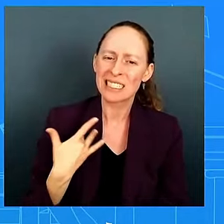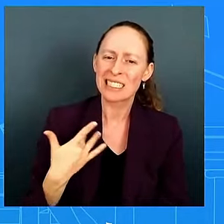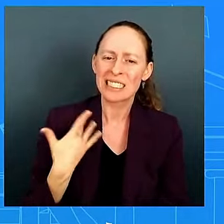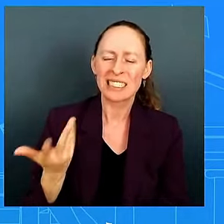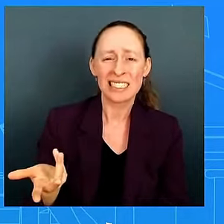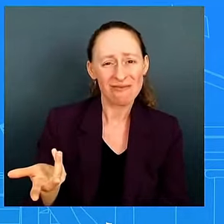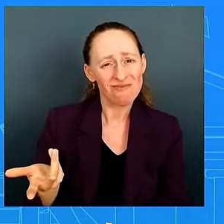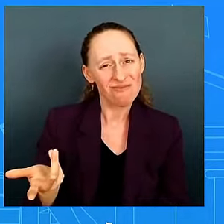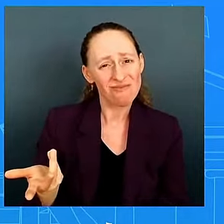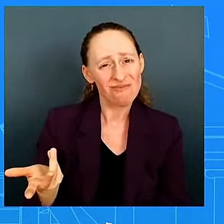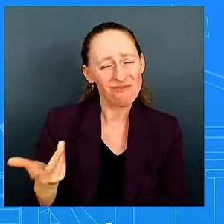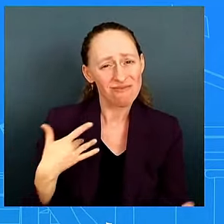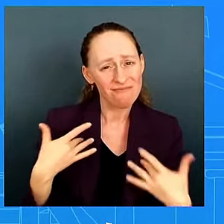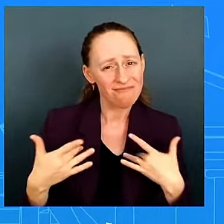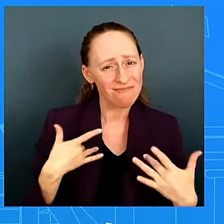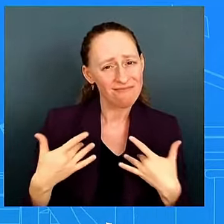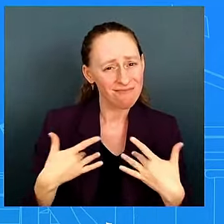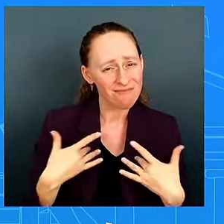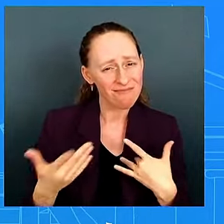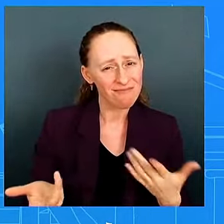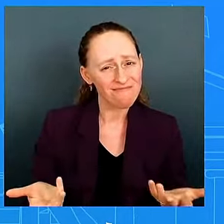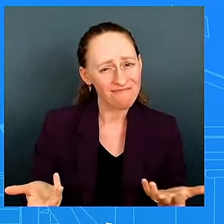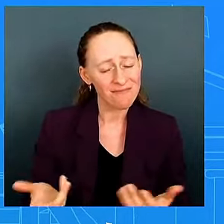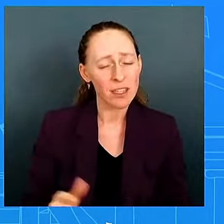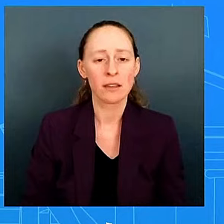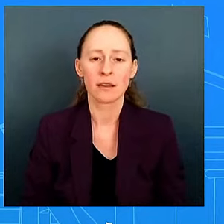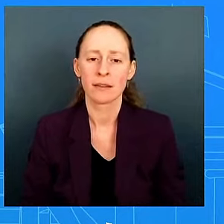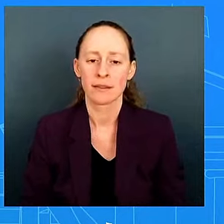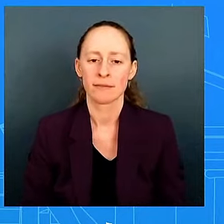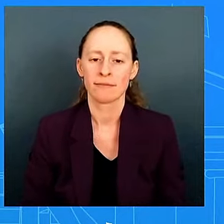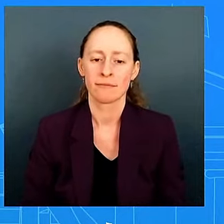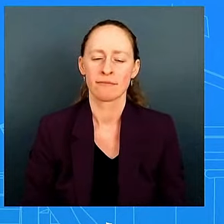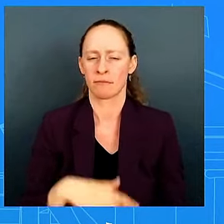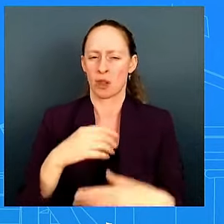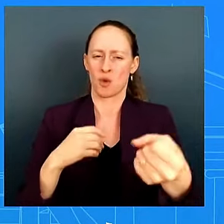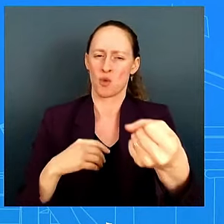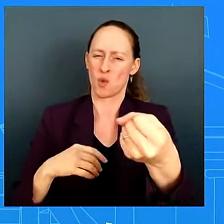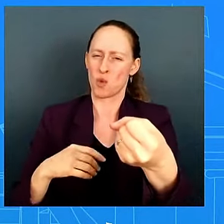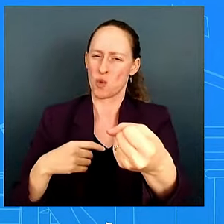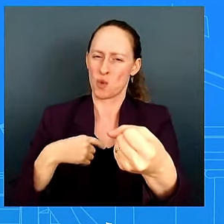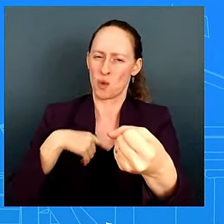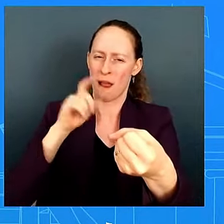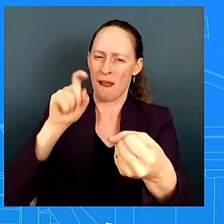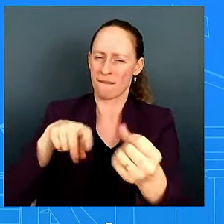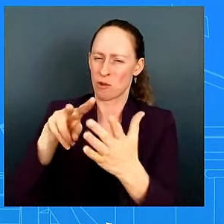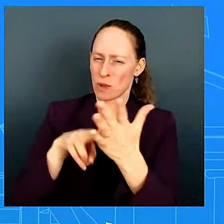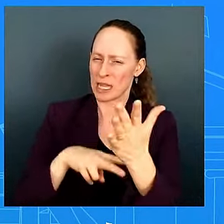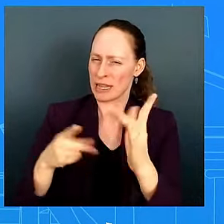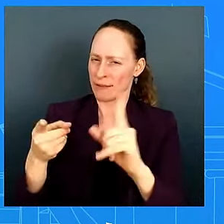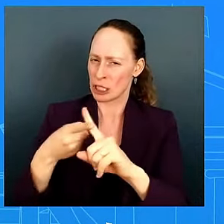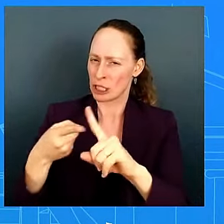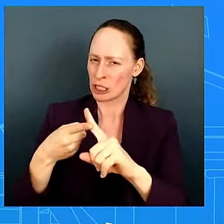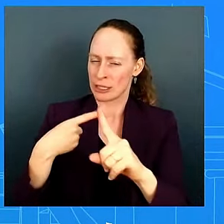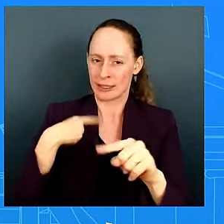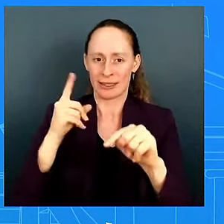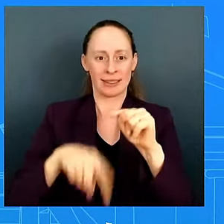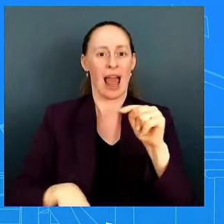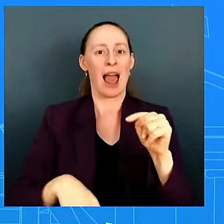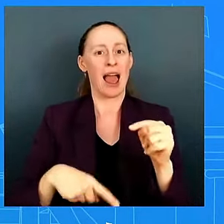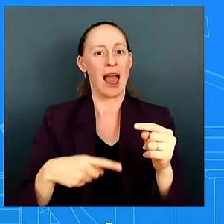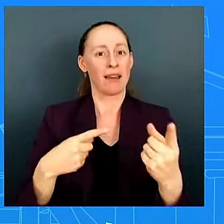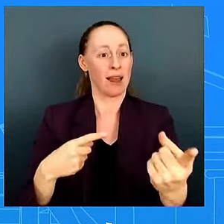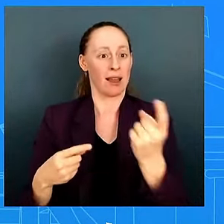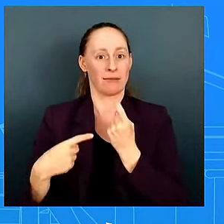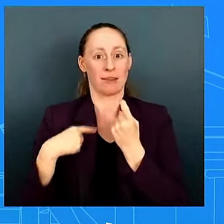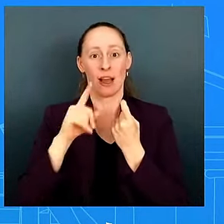reporting i have not read it i have not seen it so it's hard for me to respond to it directly but what i can speak to more broadly is that